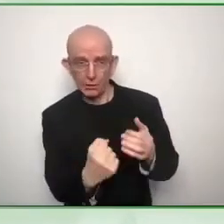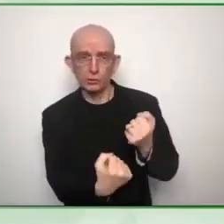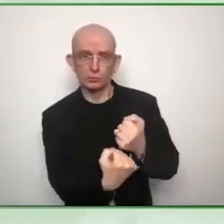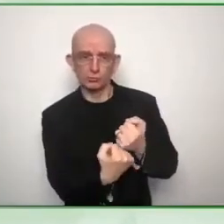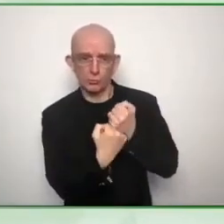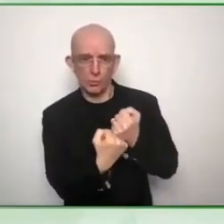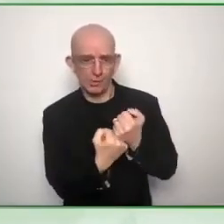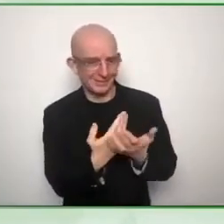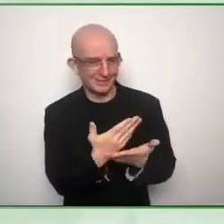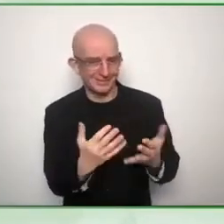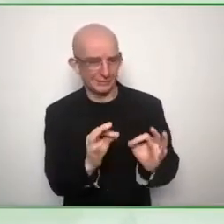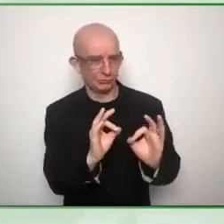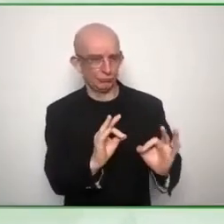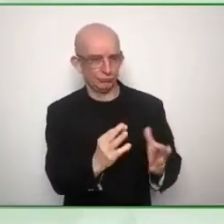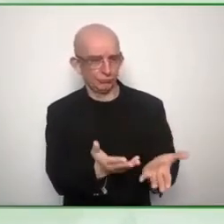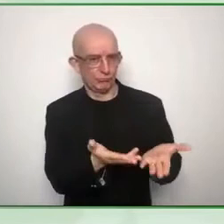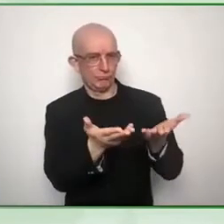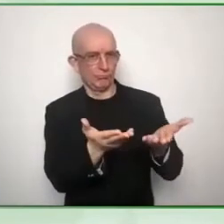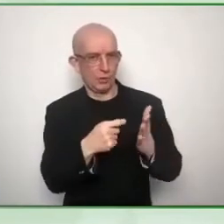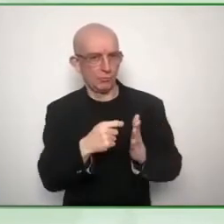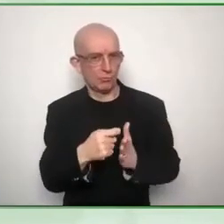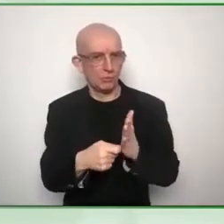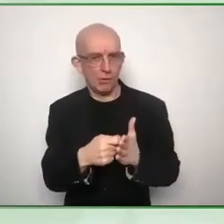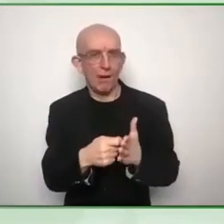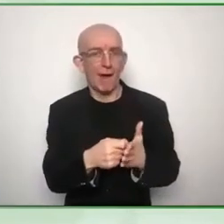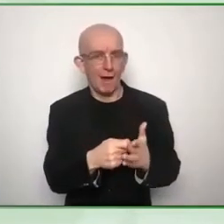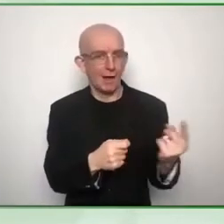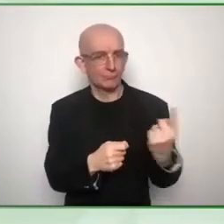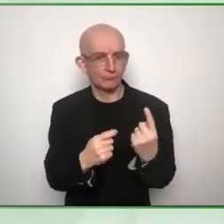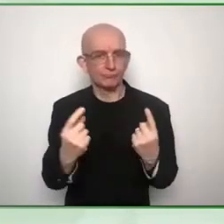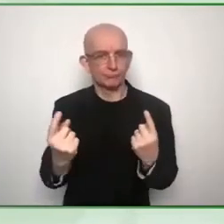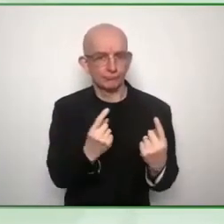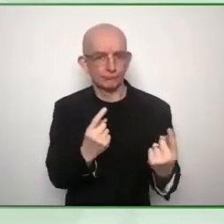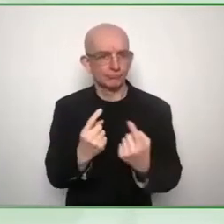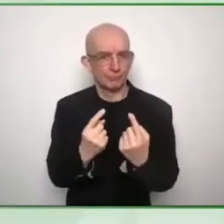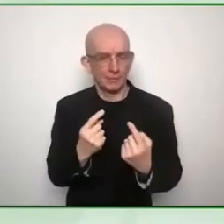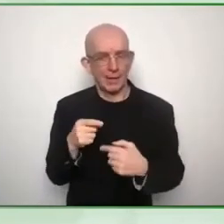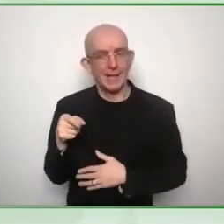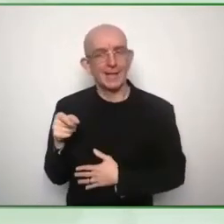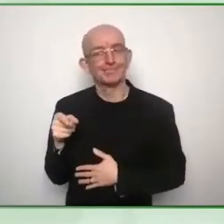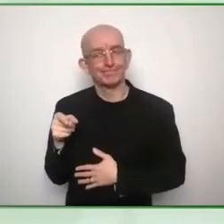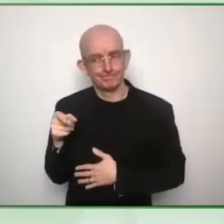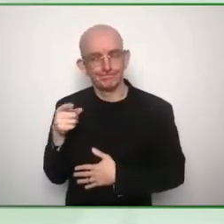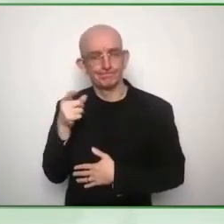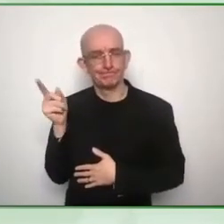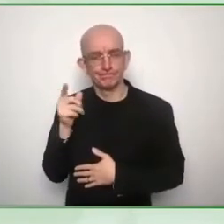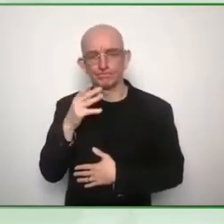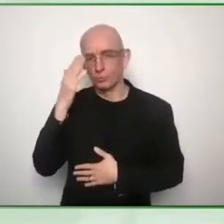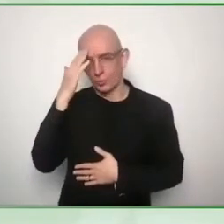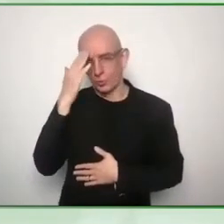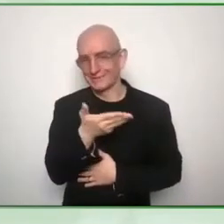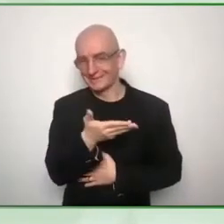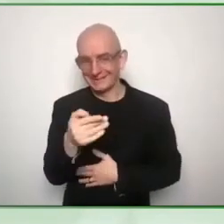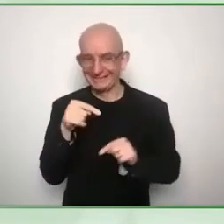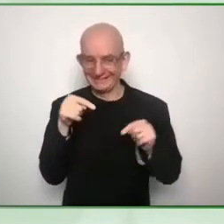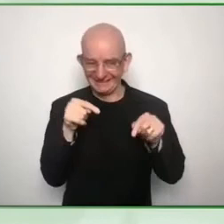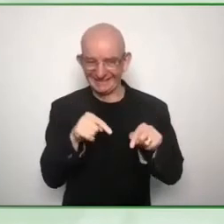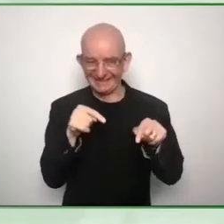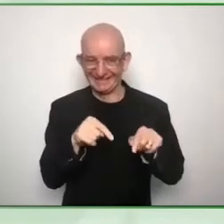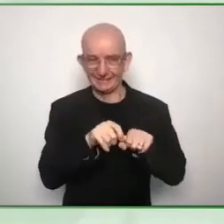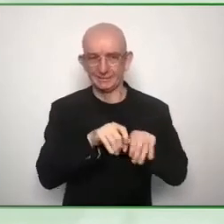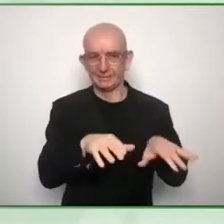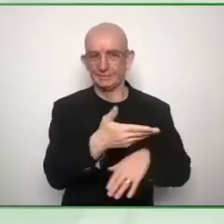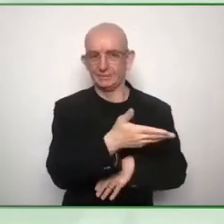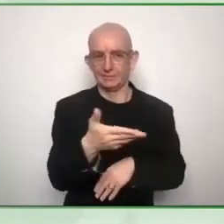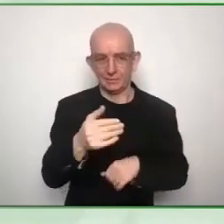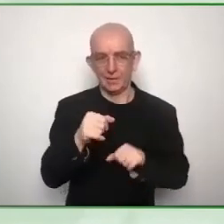positivity can be contagious that is my takeaway cliff and raft do you have any